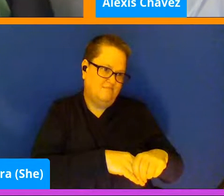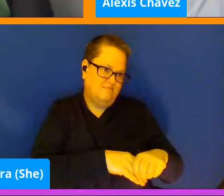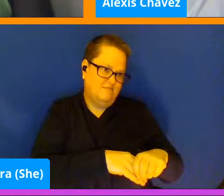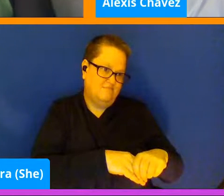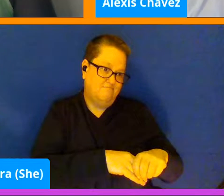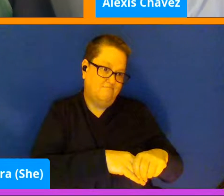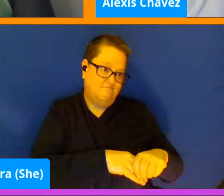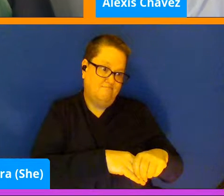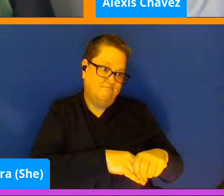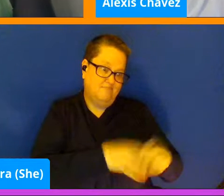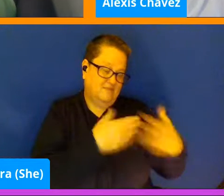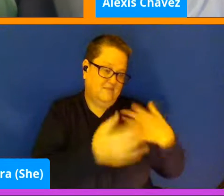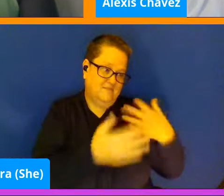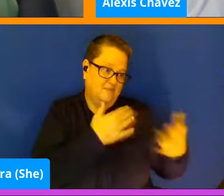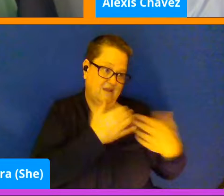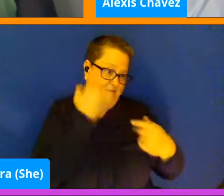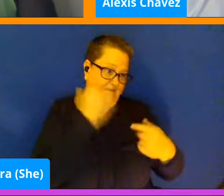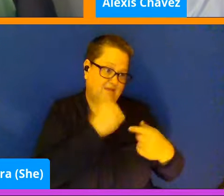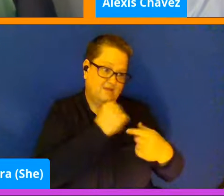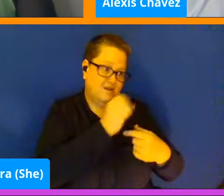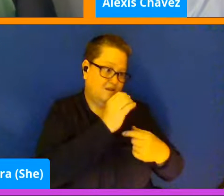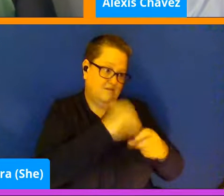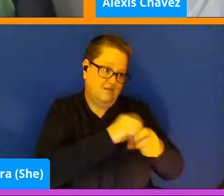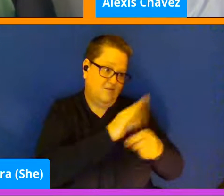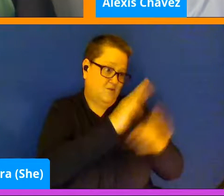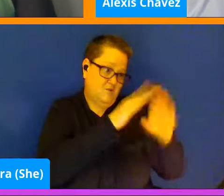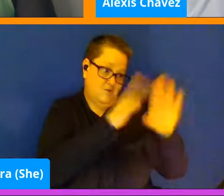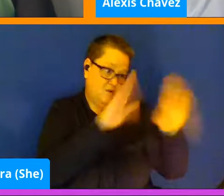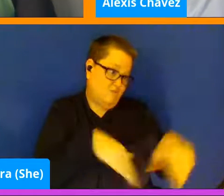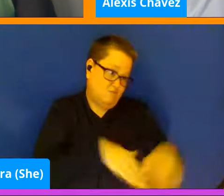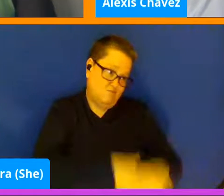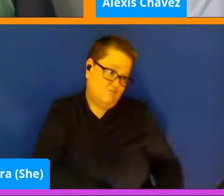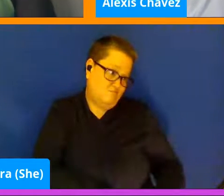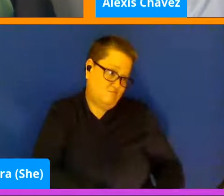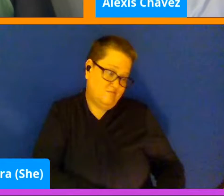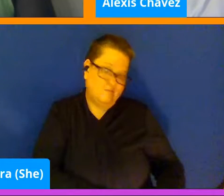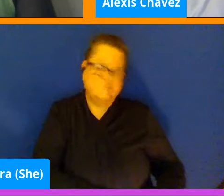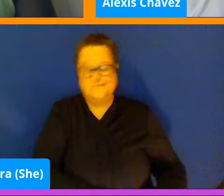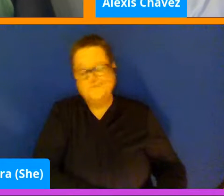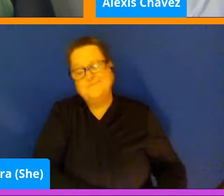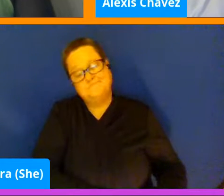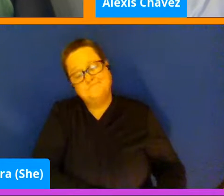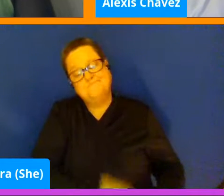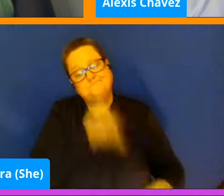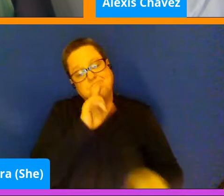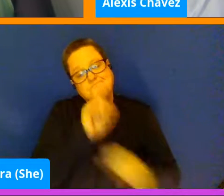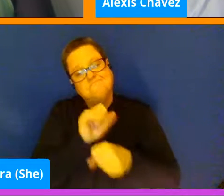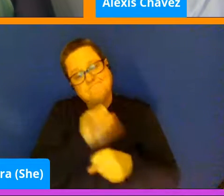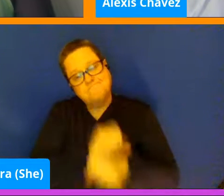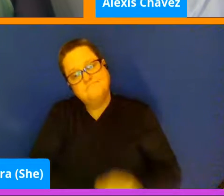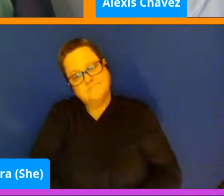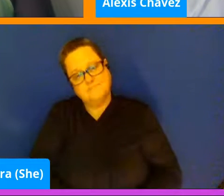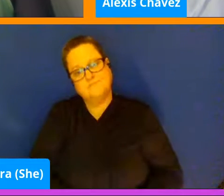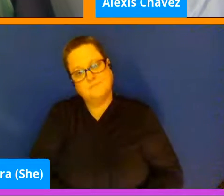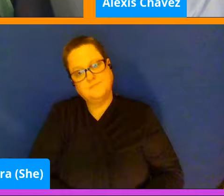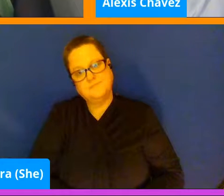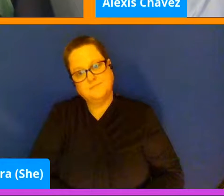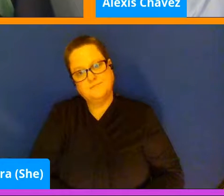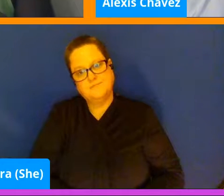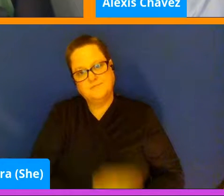home. No. Definitely. No. No.